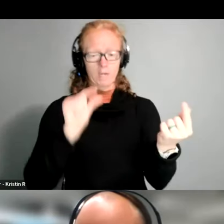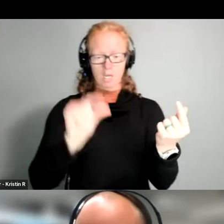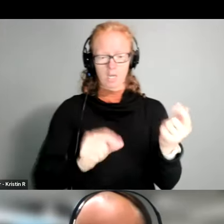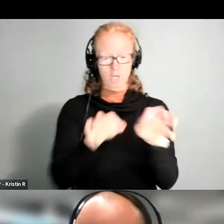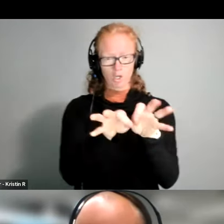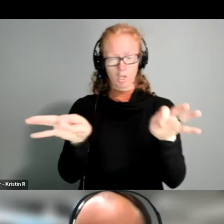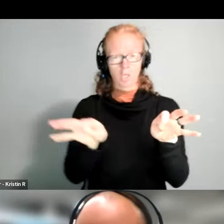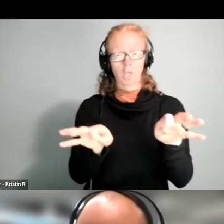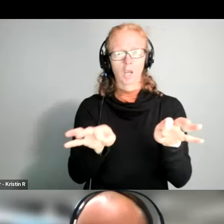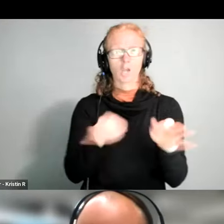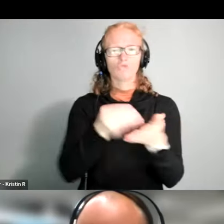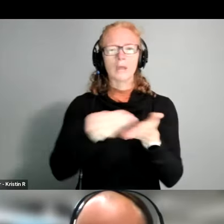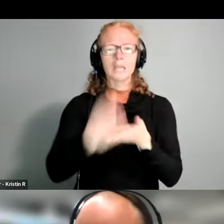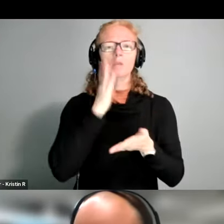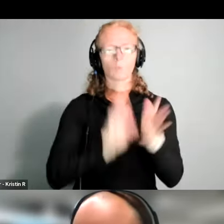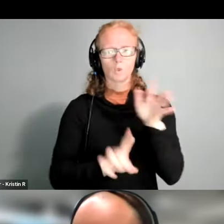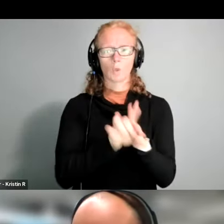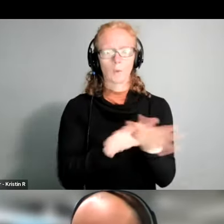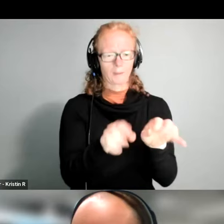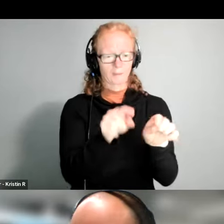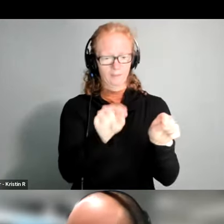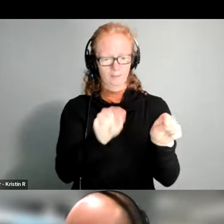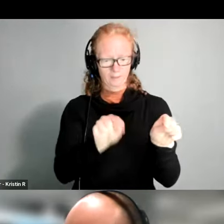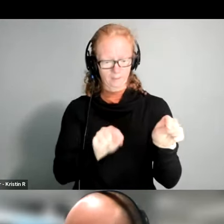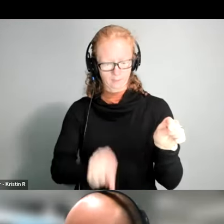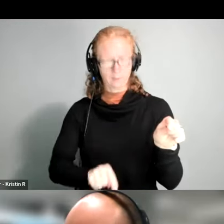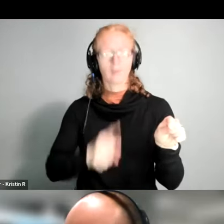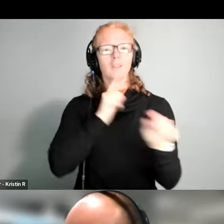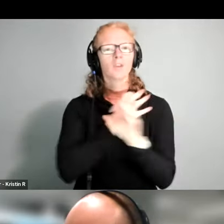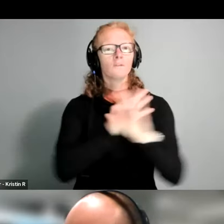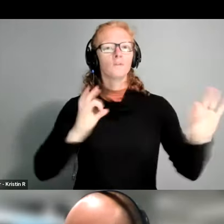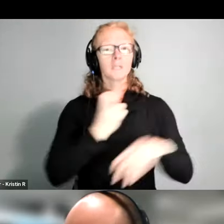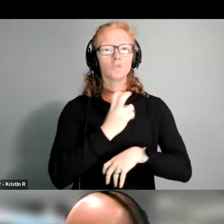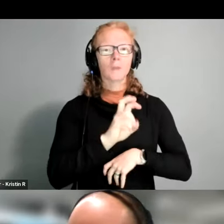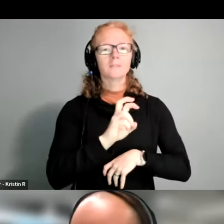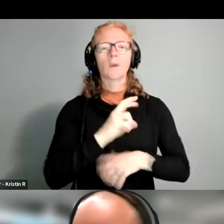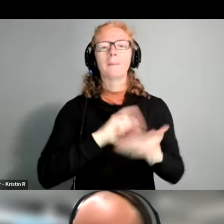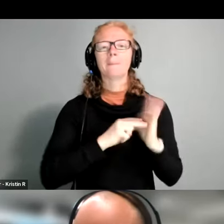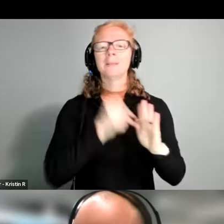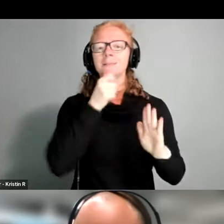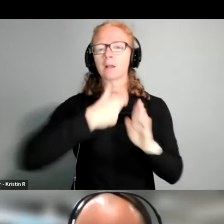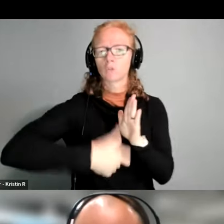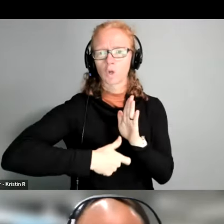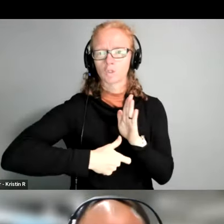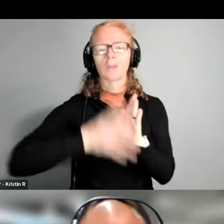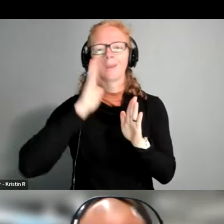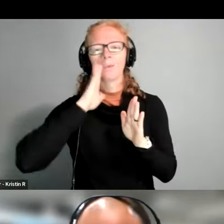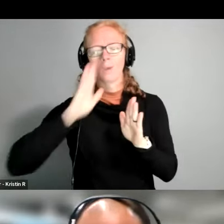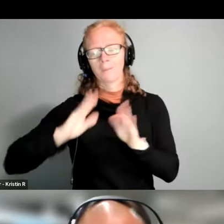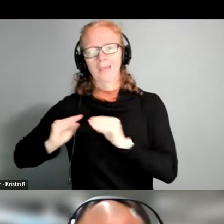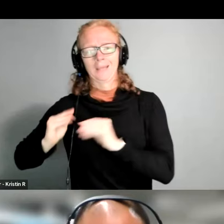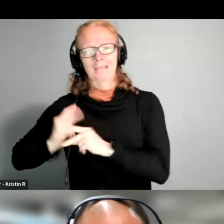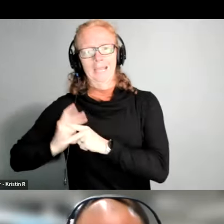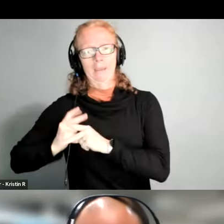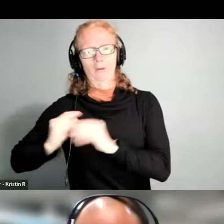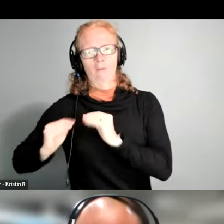times you've used in a day of course if you have a free transfer you won't be charged for that and that will you know be rectified on the back end so you'd still